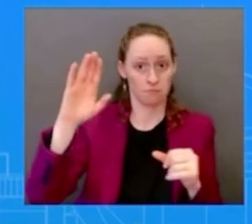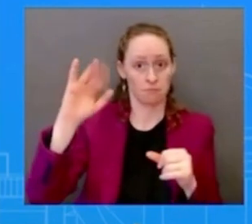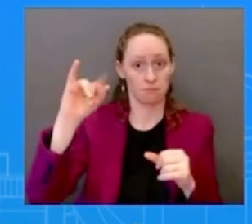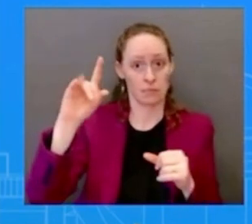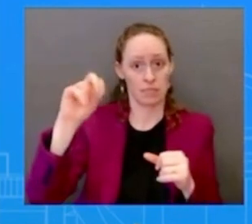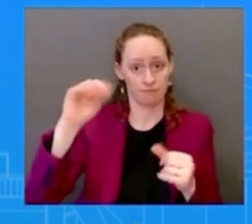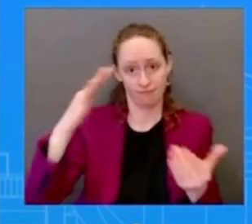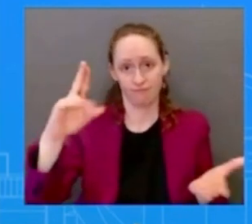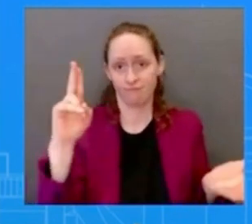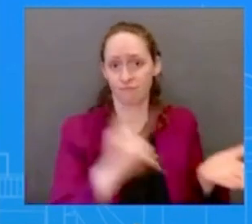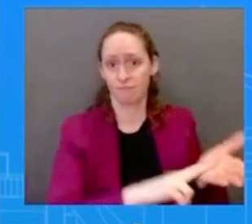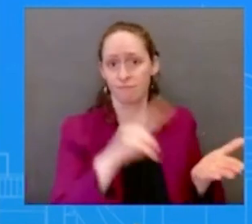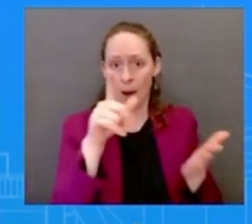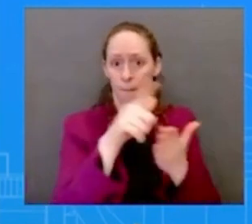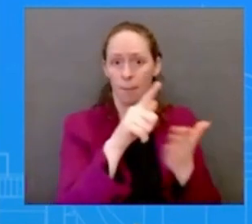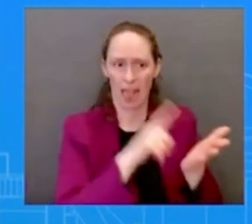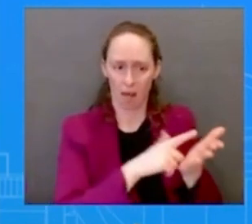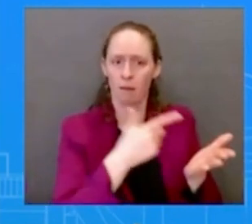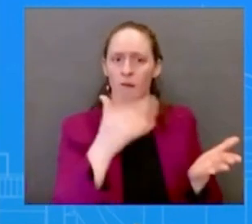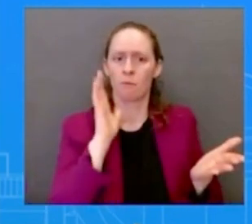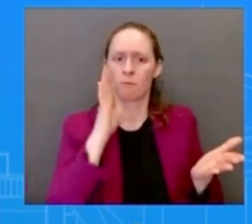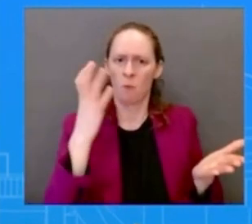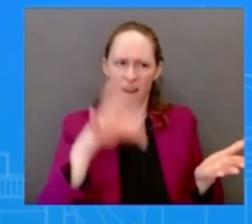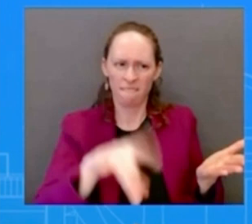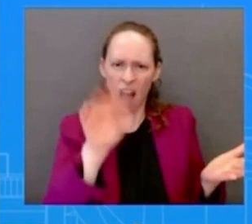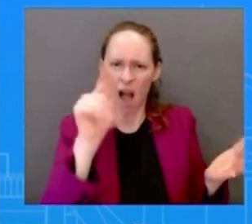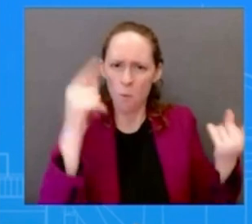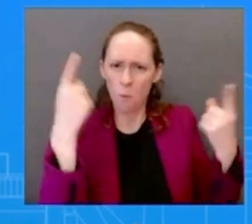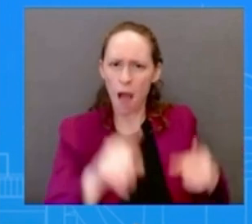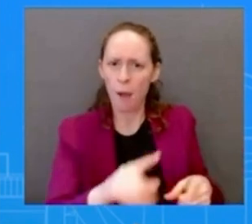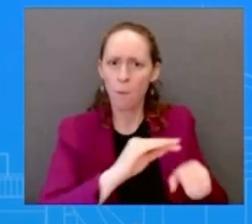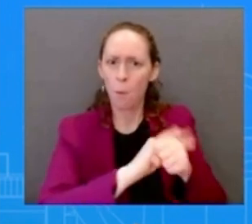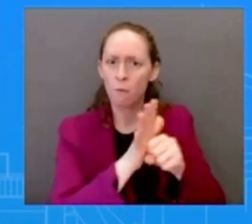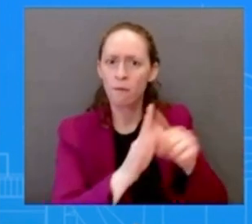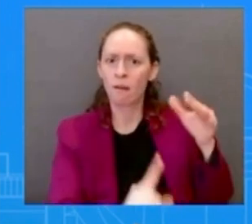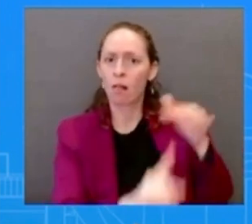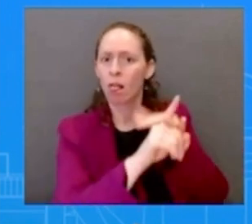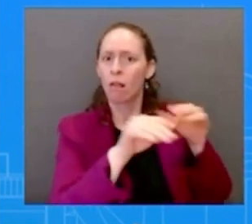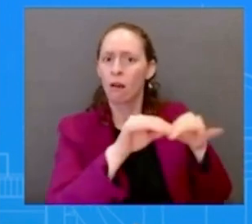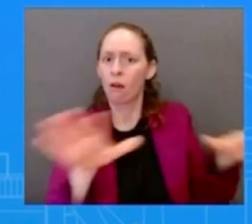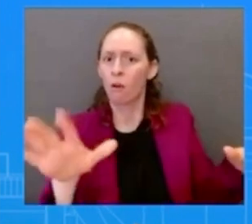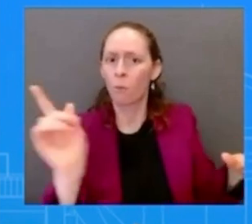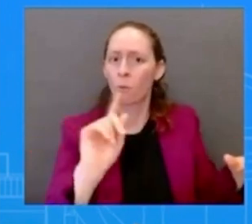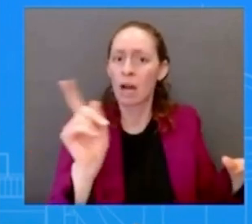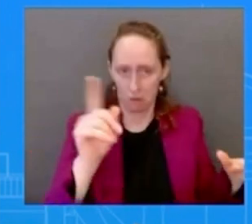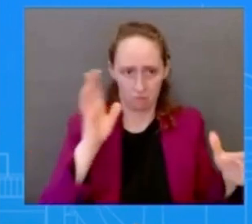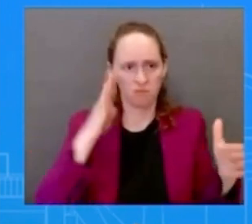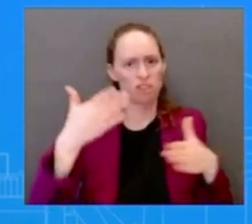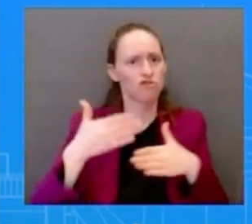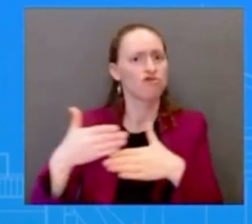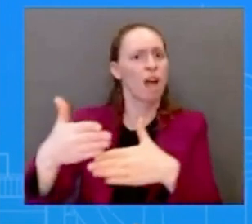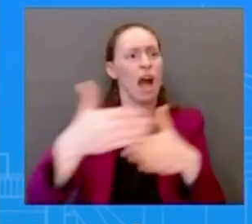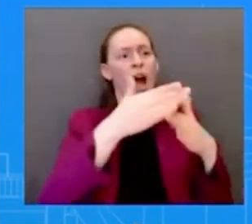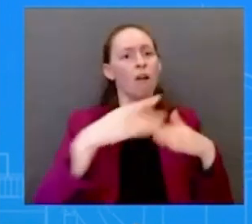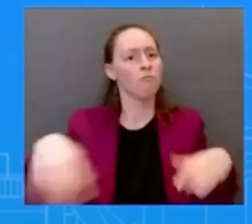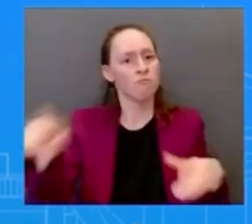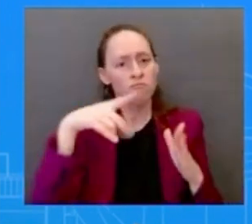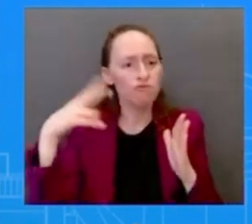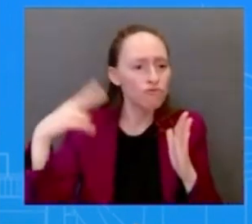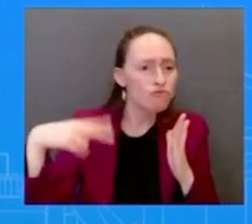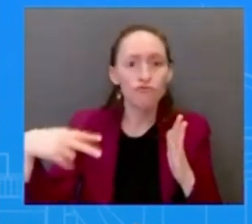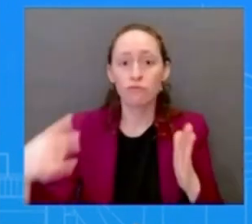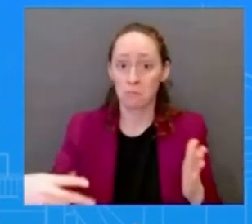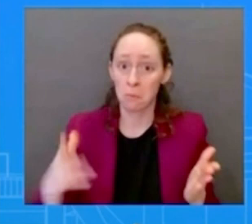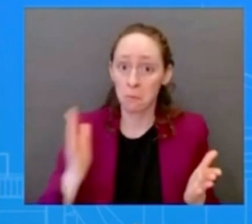so we are thank you for the question i know i was asked about it i believe on the plane uh on monday as you just mentioned so we're looking at it uh we have